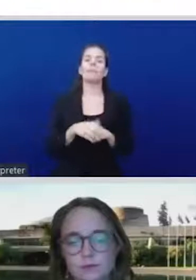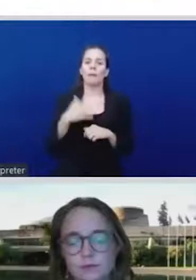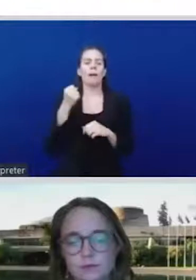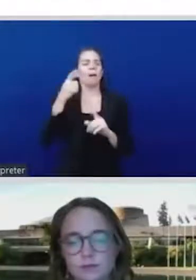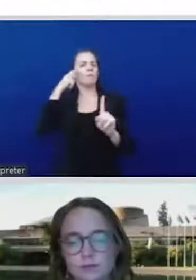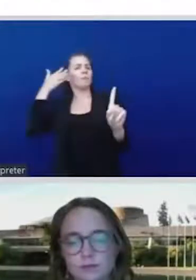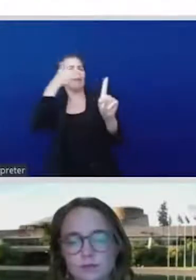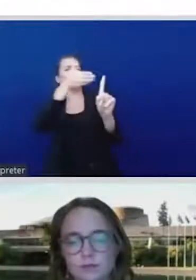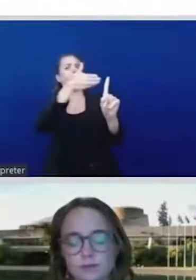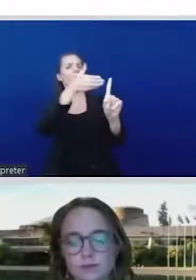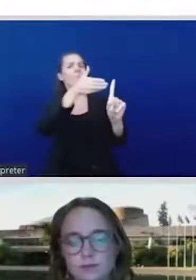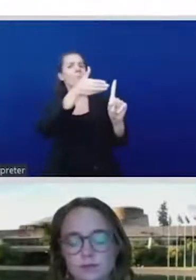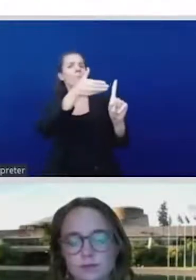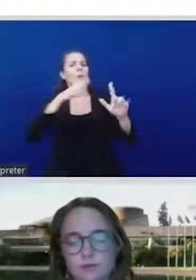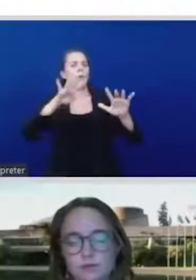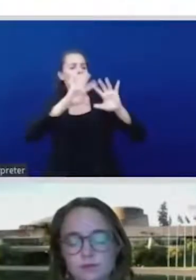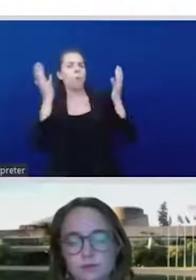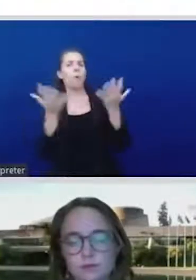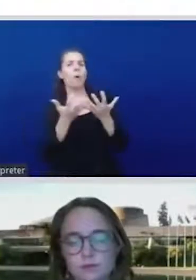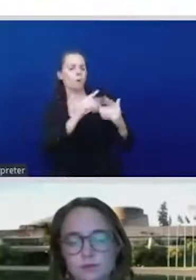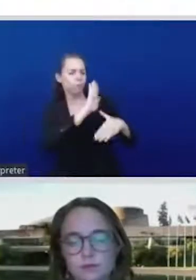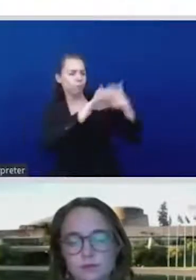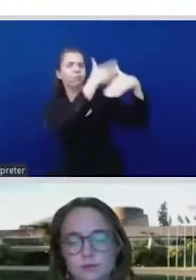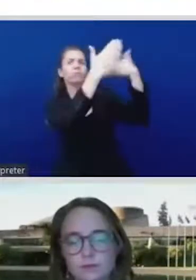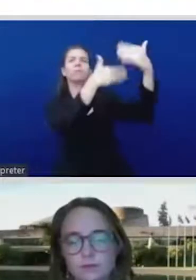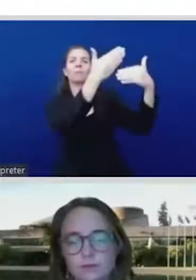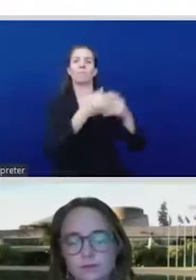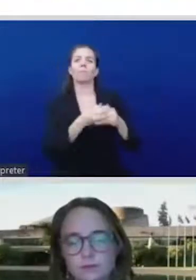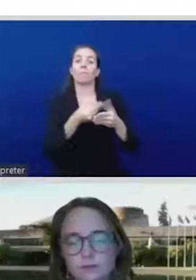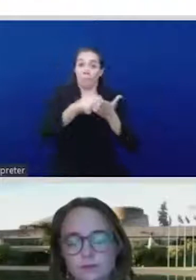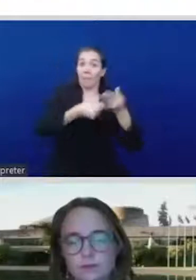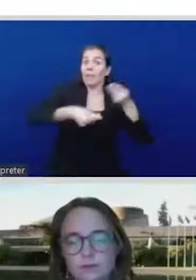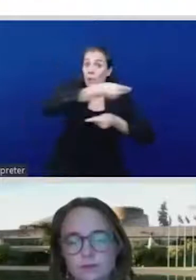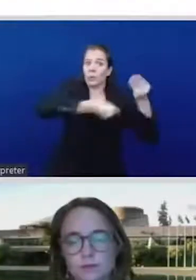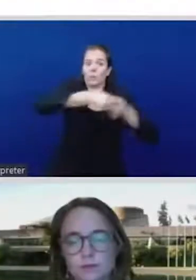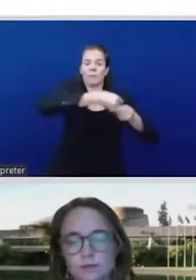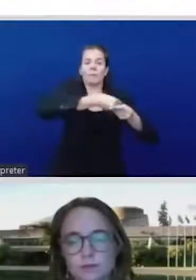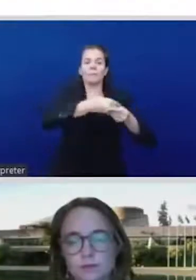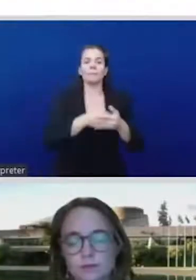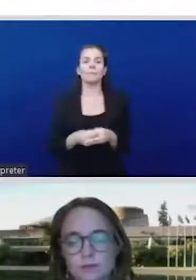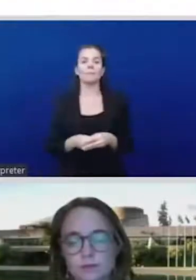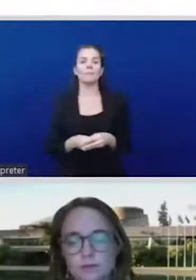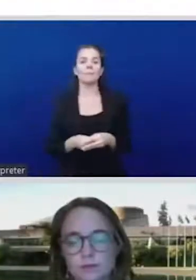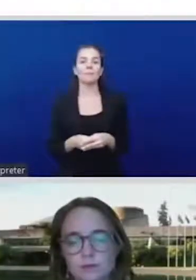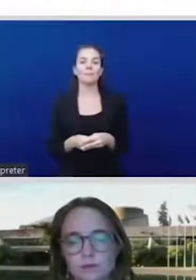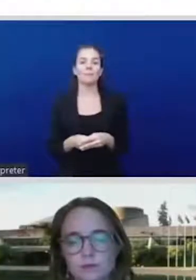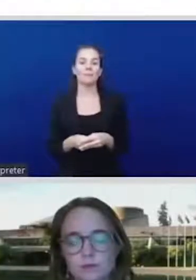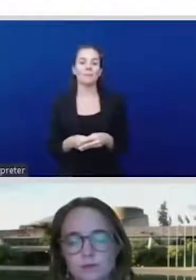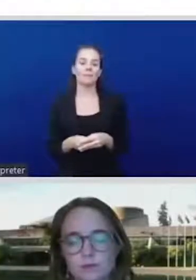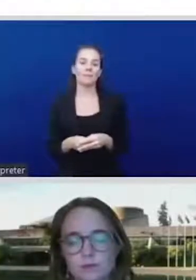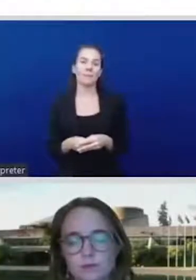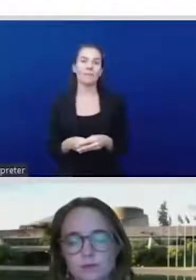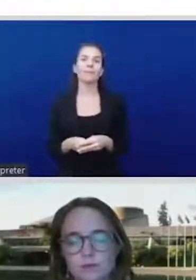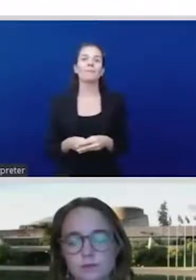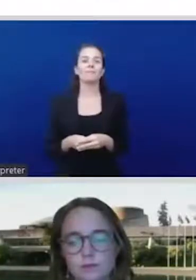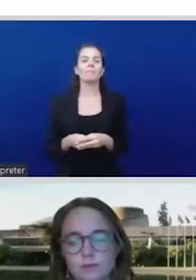that in fact women, yes, did get employment, but the sustainability of women's autonomy, these are all on these precipice that could shift at